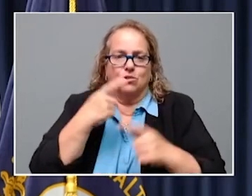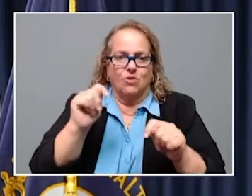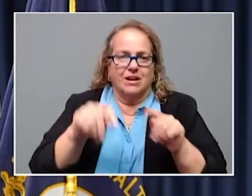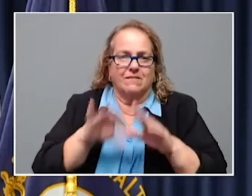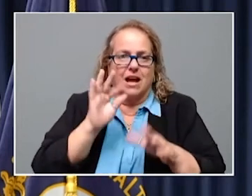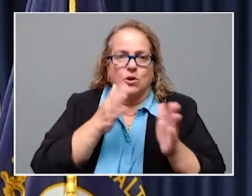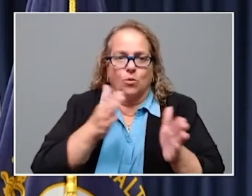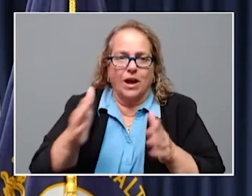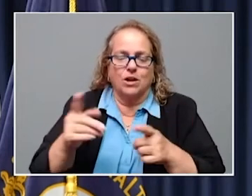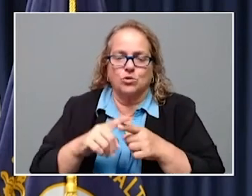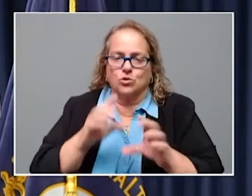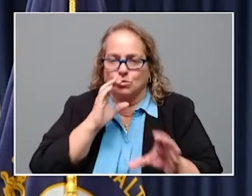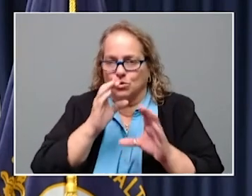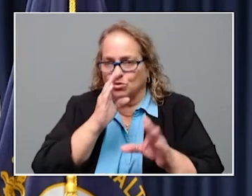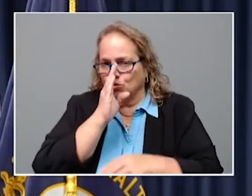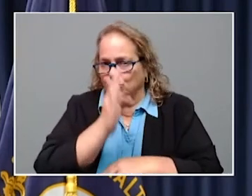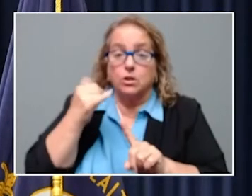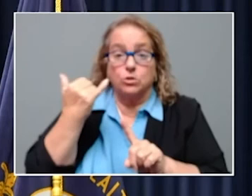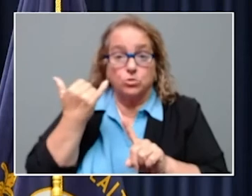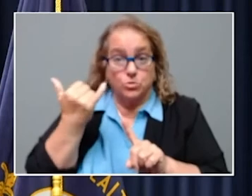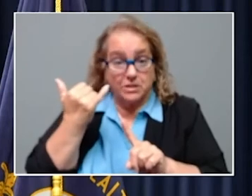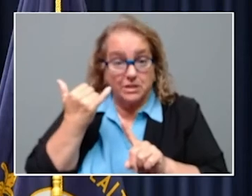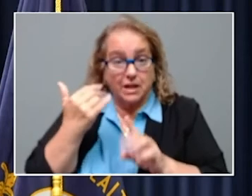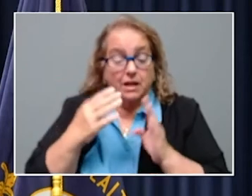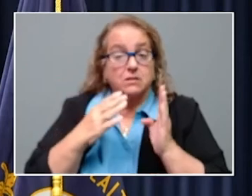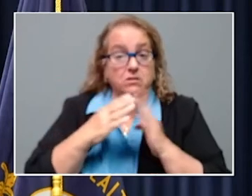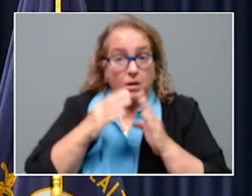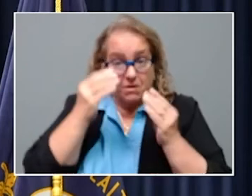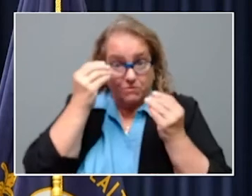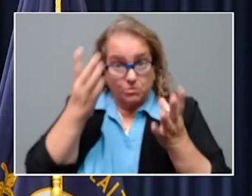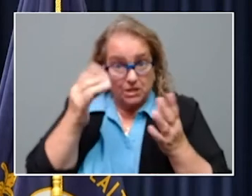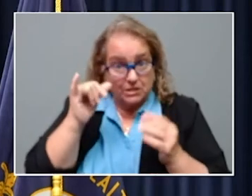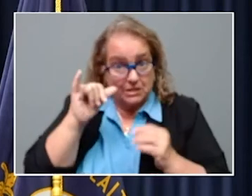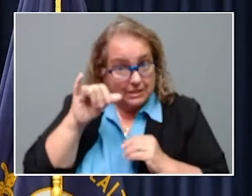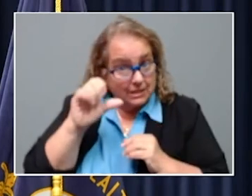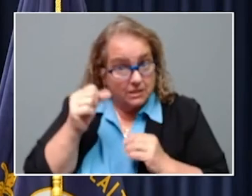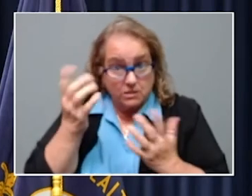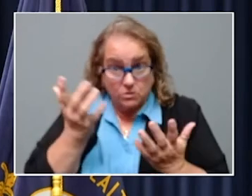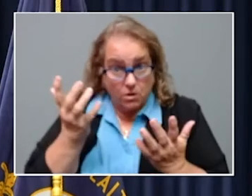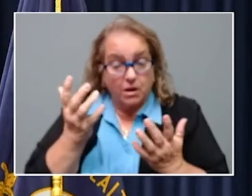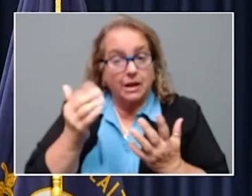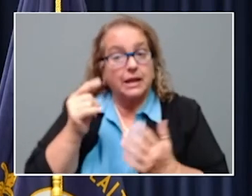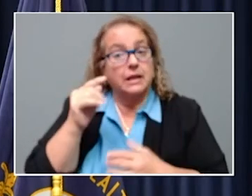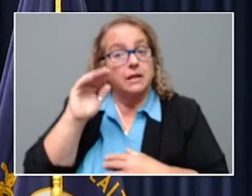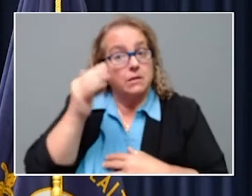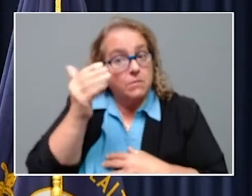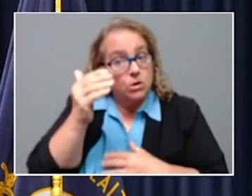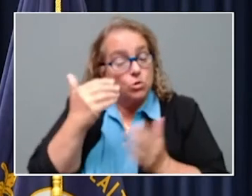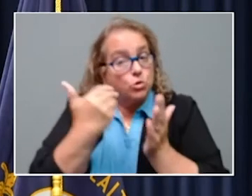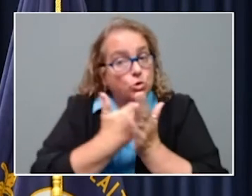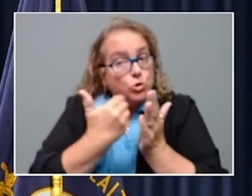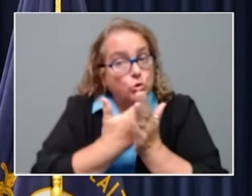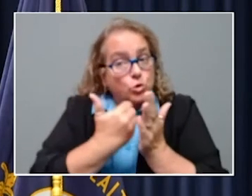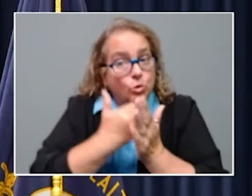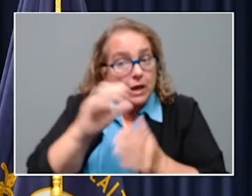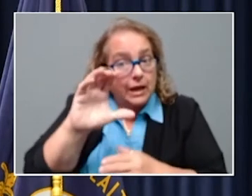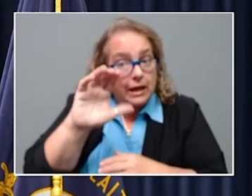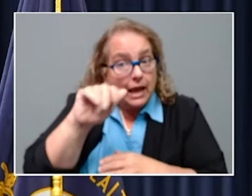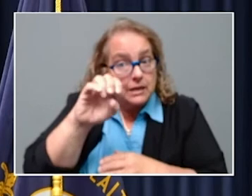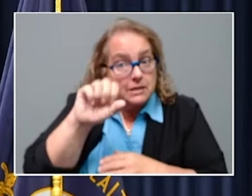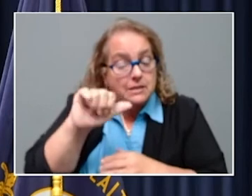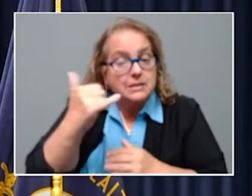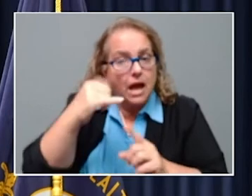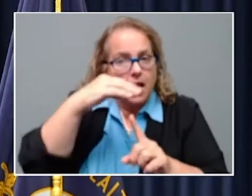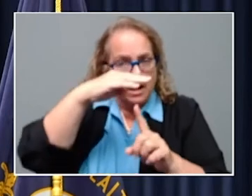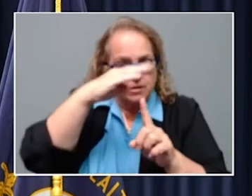first the state has seen in some time. It appears that new cases are not only plateauing, but we